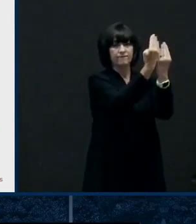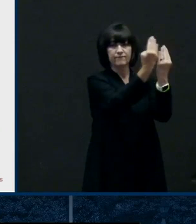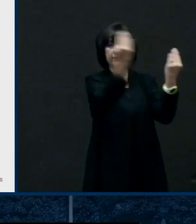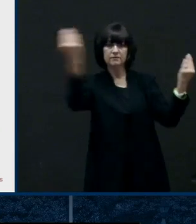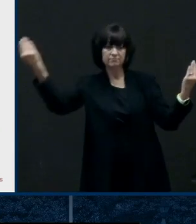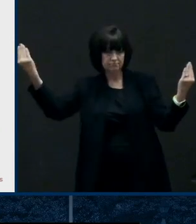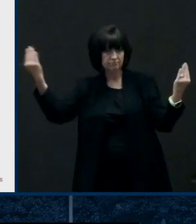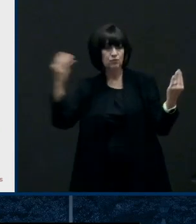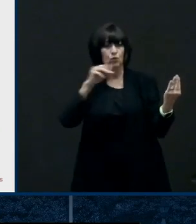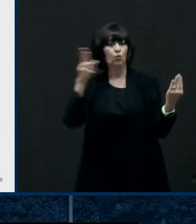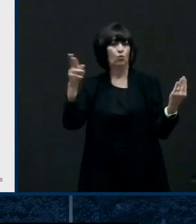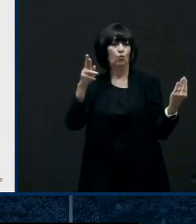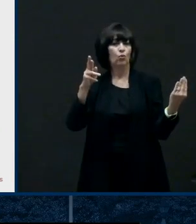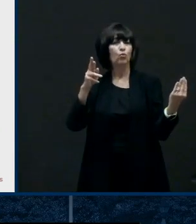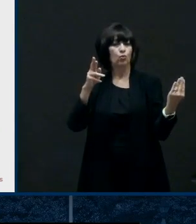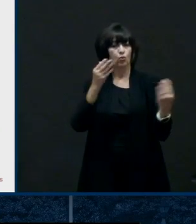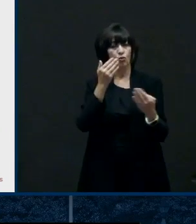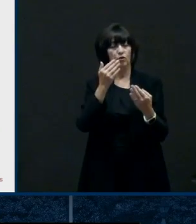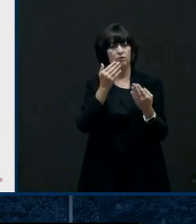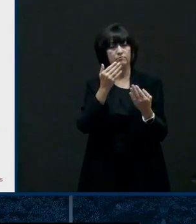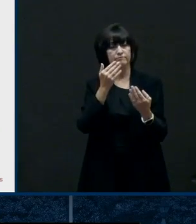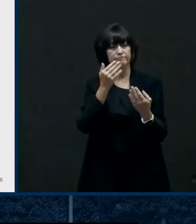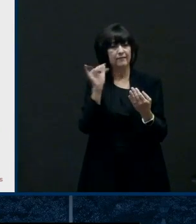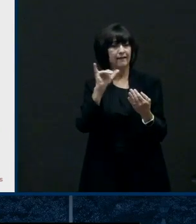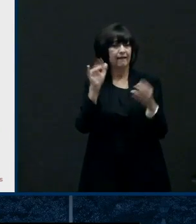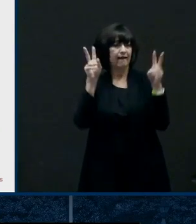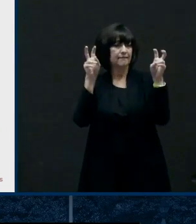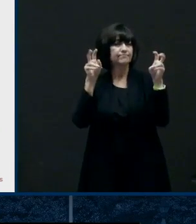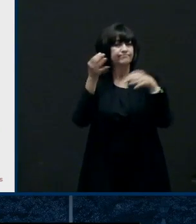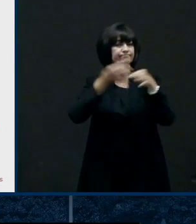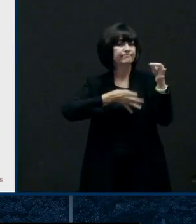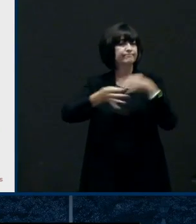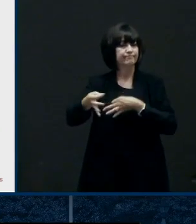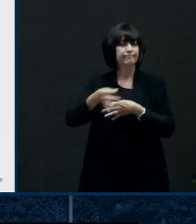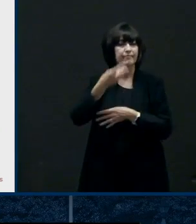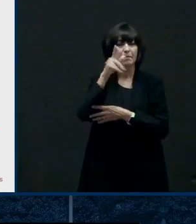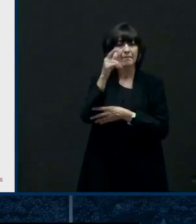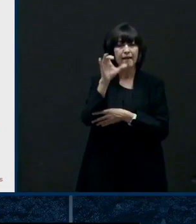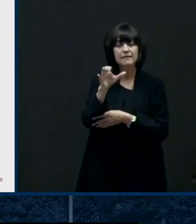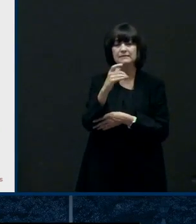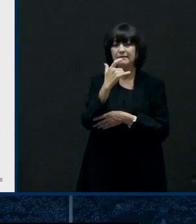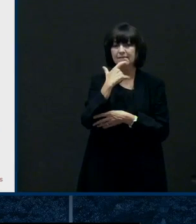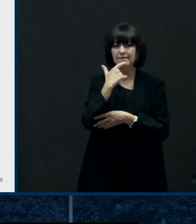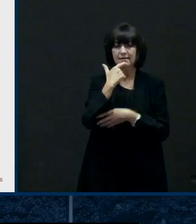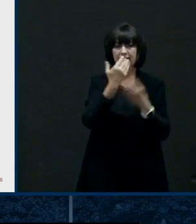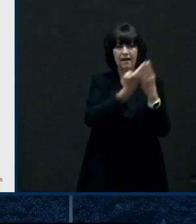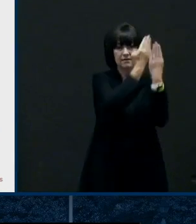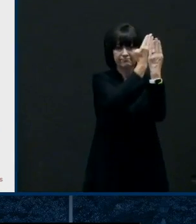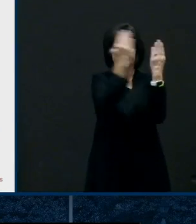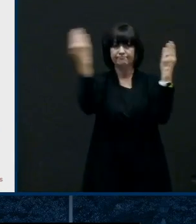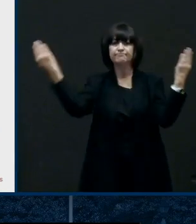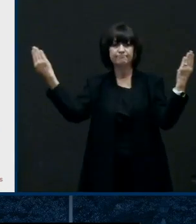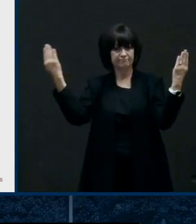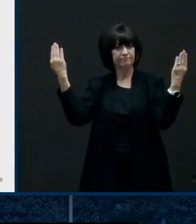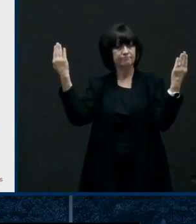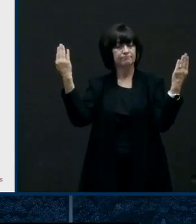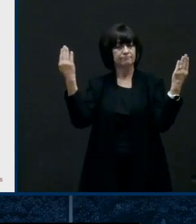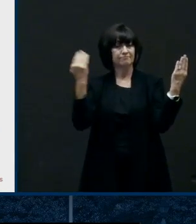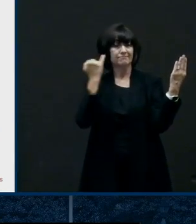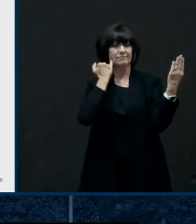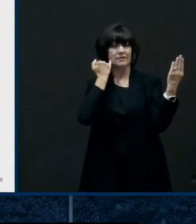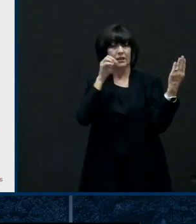guard or a face shield to help prevent the spread additional recommendations include